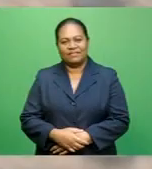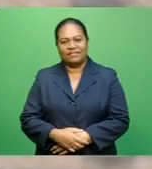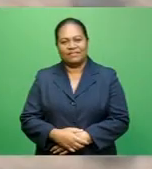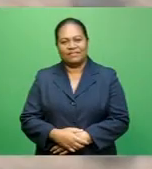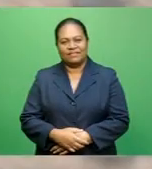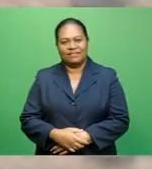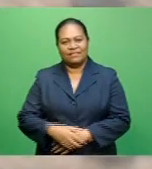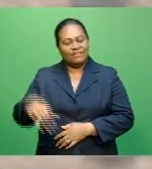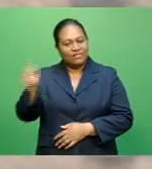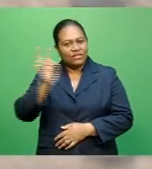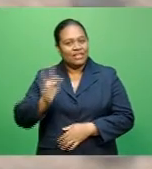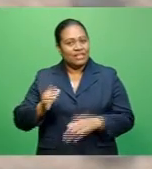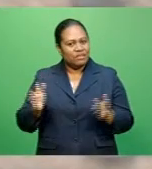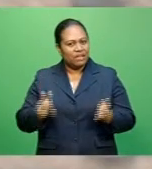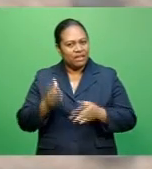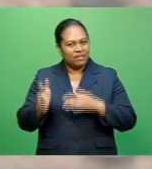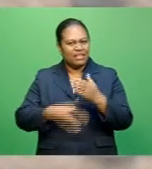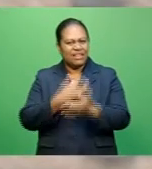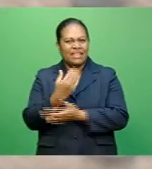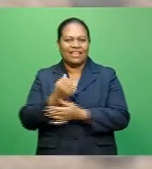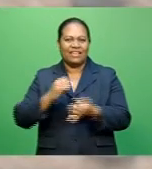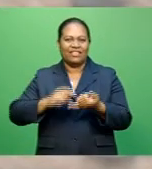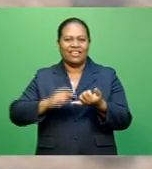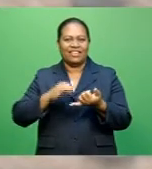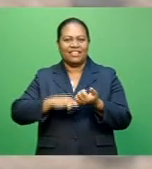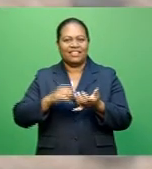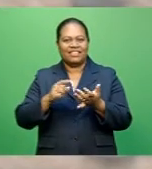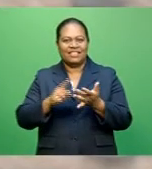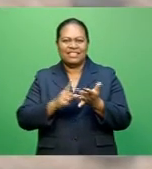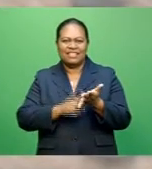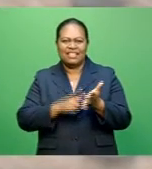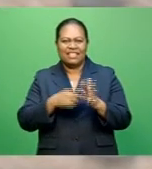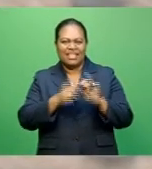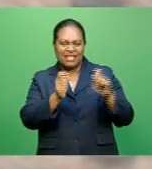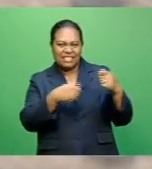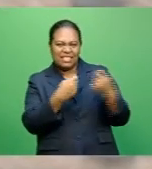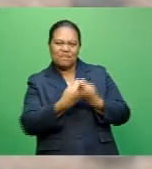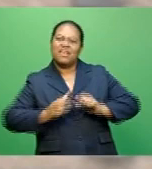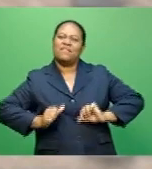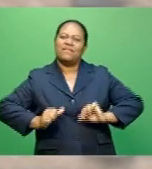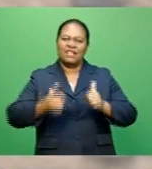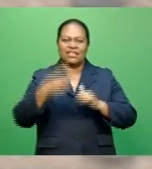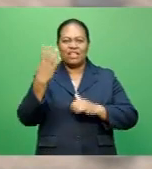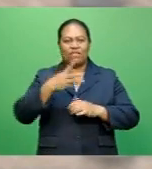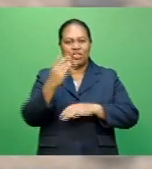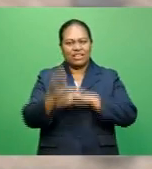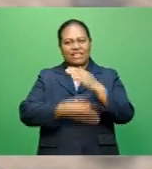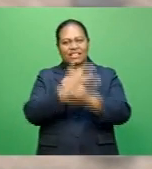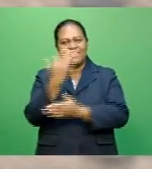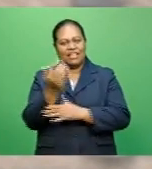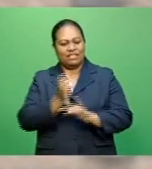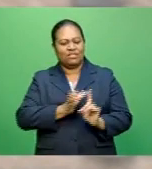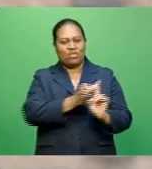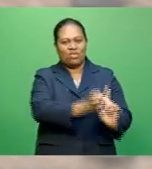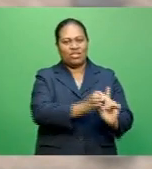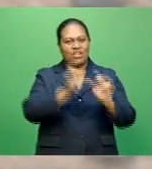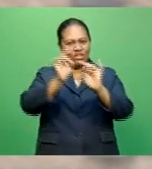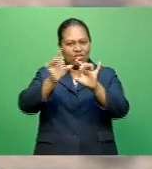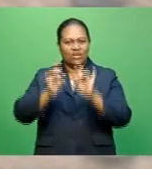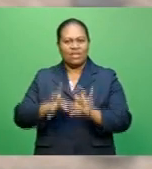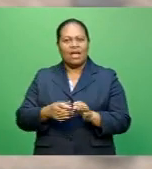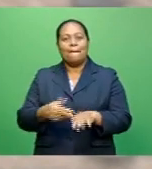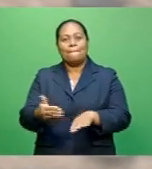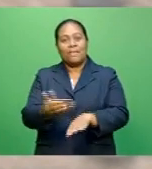In today's Play of the Day, the Silktales have completed their 14-day mandatory quarantine in Australia. But before